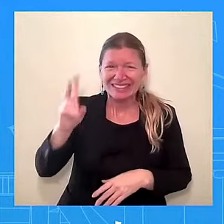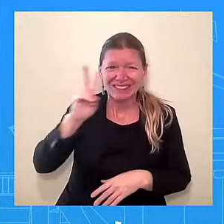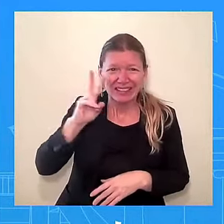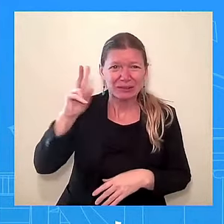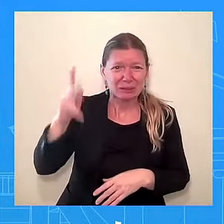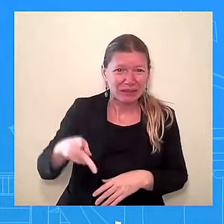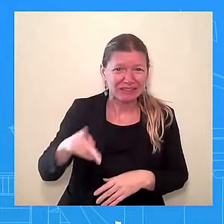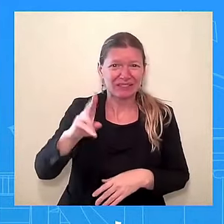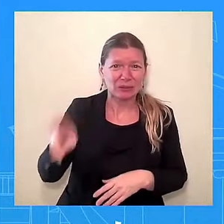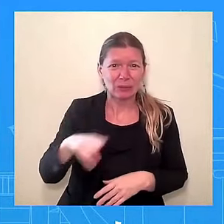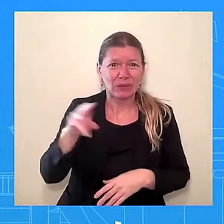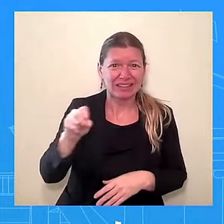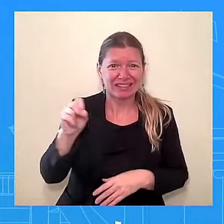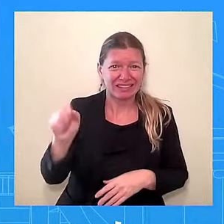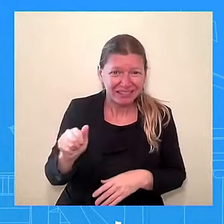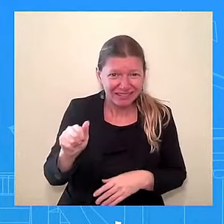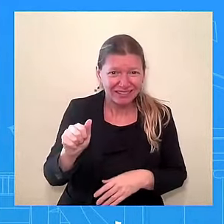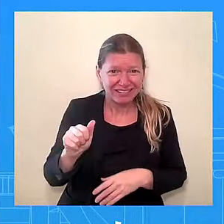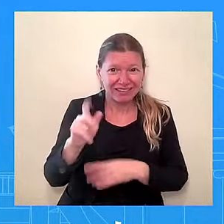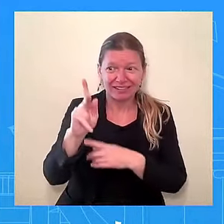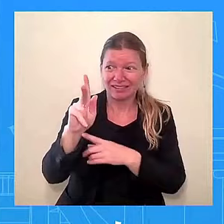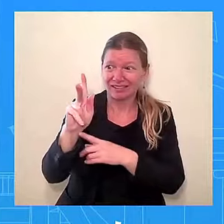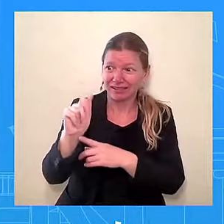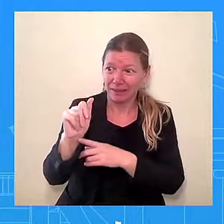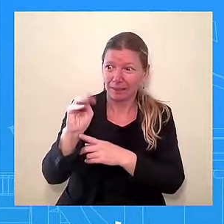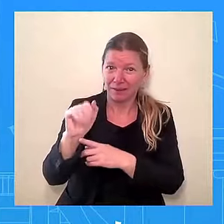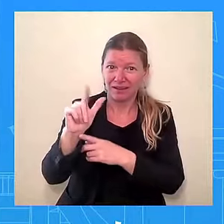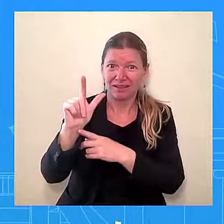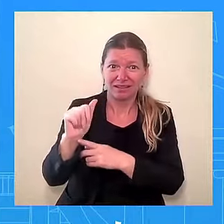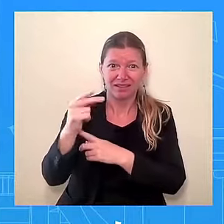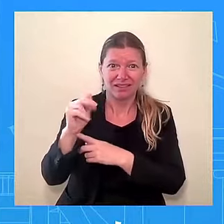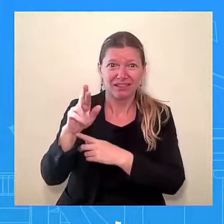respect on her name. Period. Thank you.